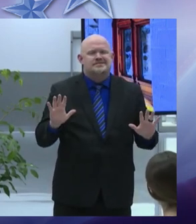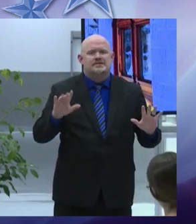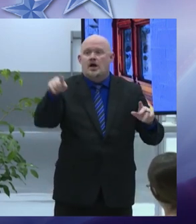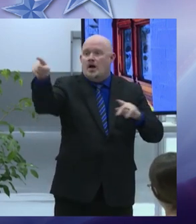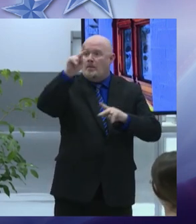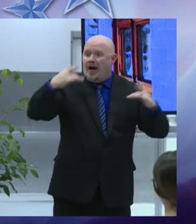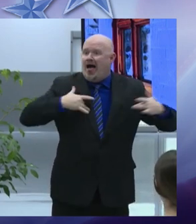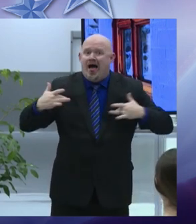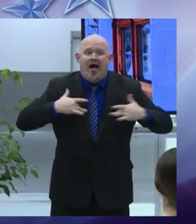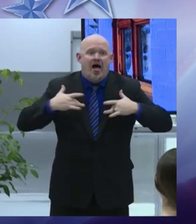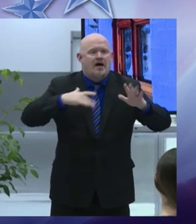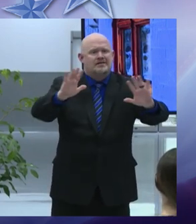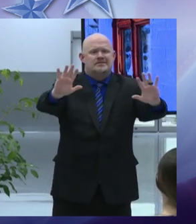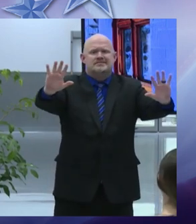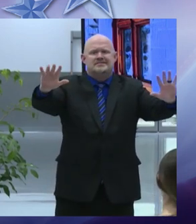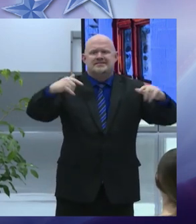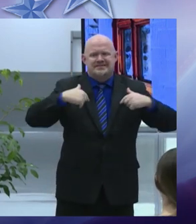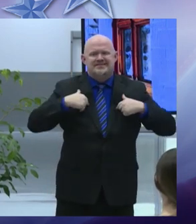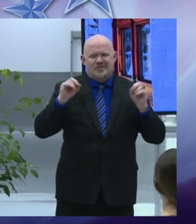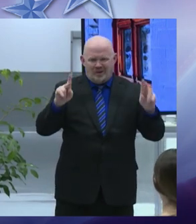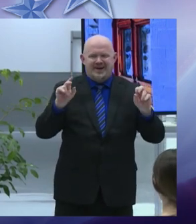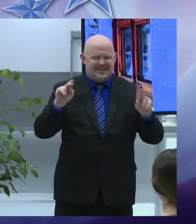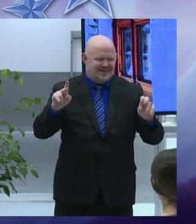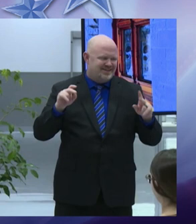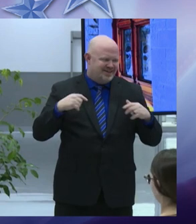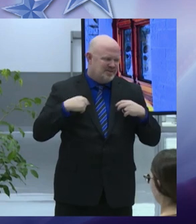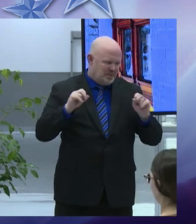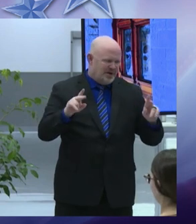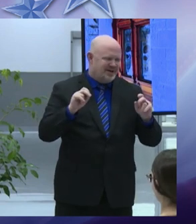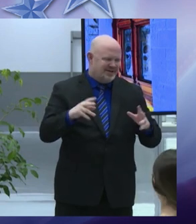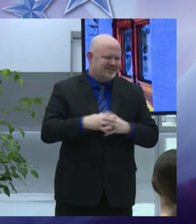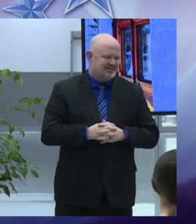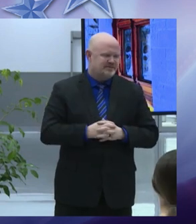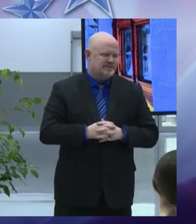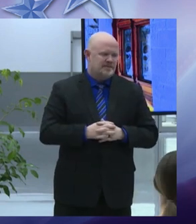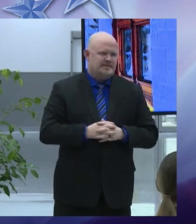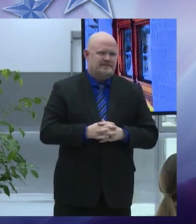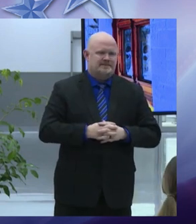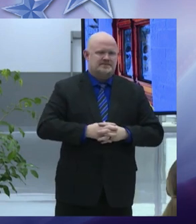tim rudd dr no over there is happy